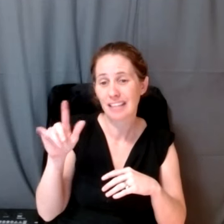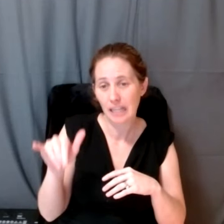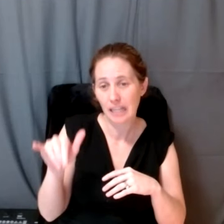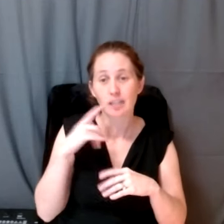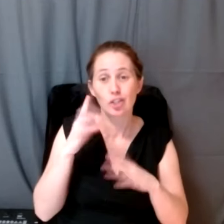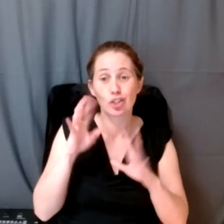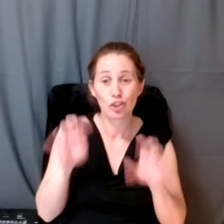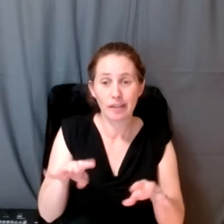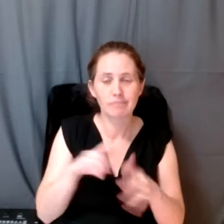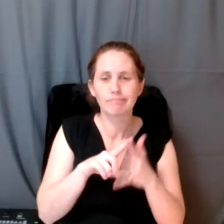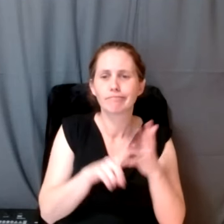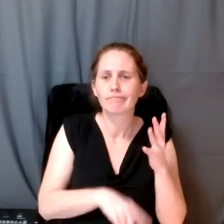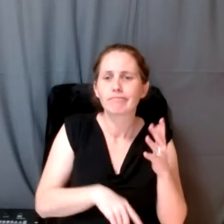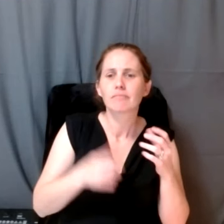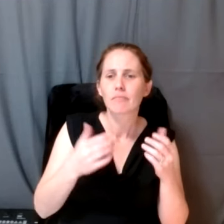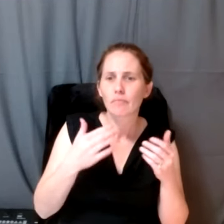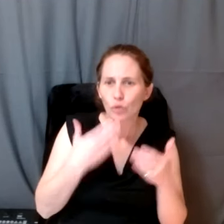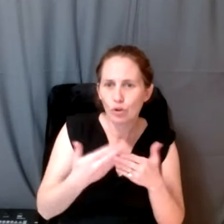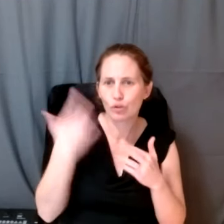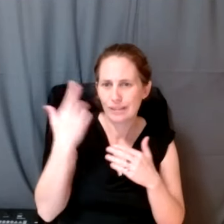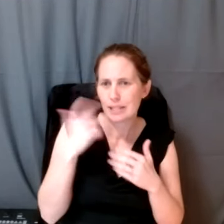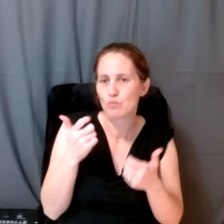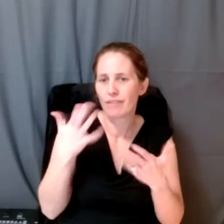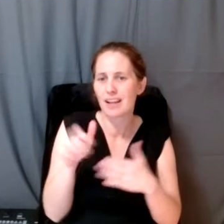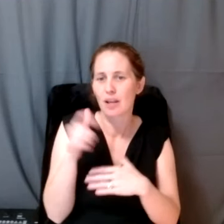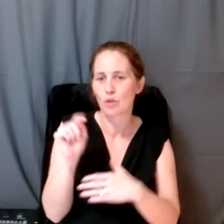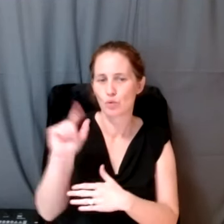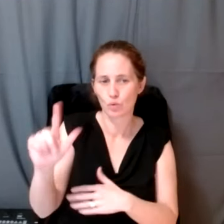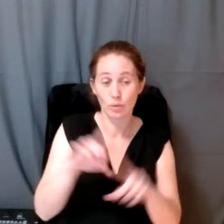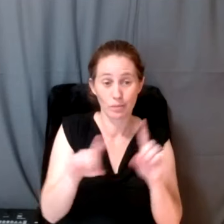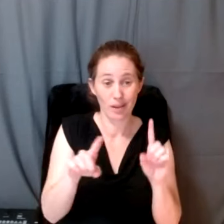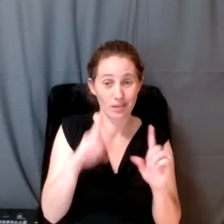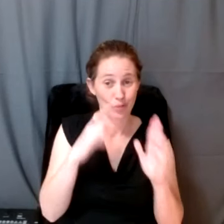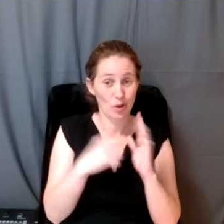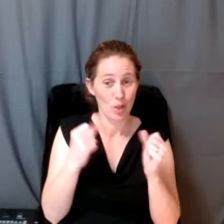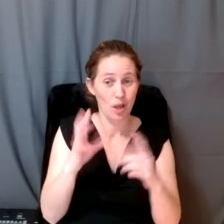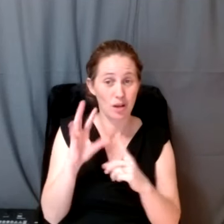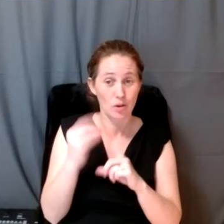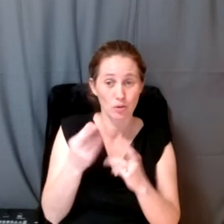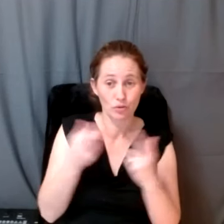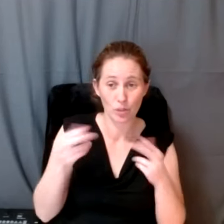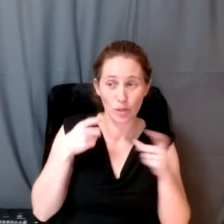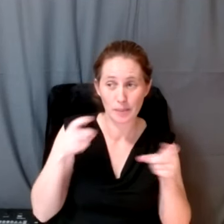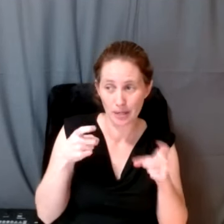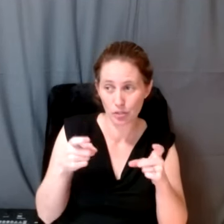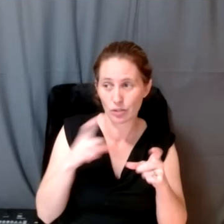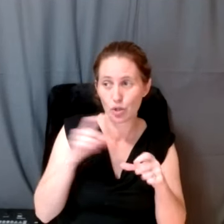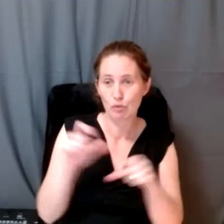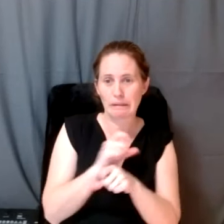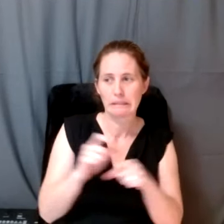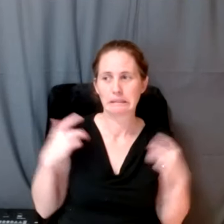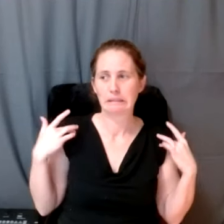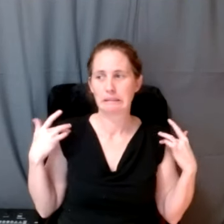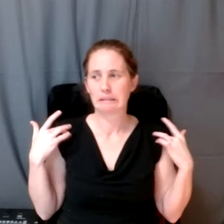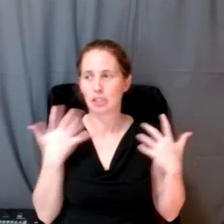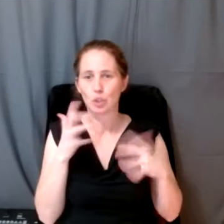reasons, because it provides us another tool. But we found a lot of cultural resource. But we are really hesitant to